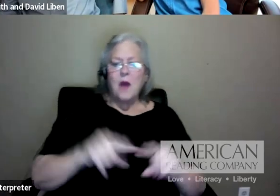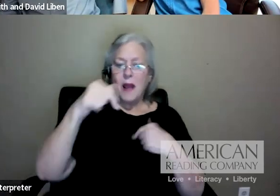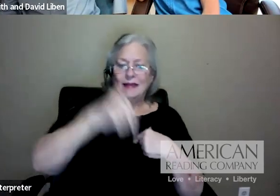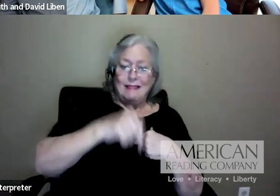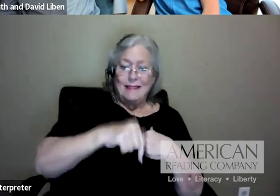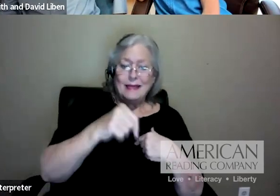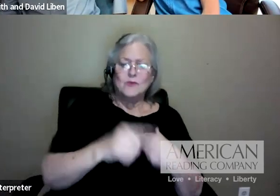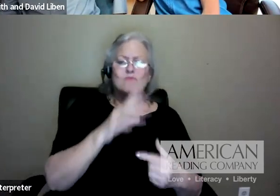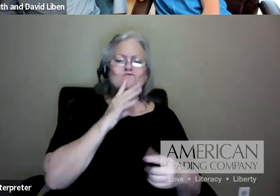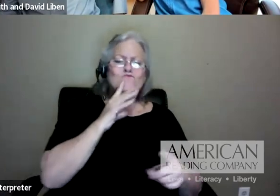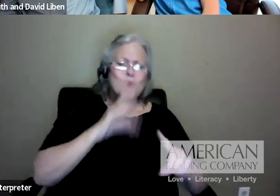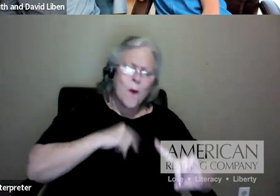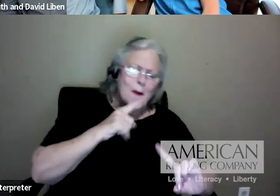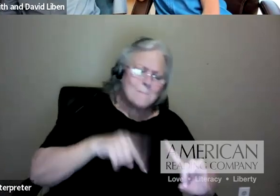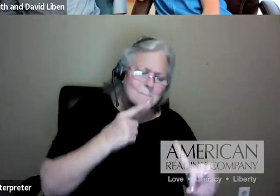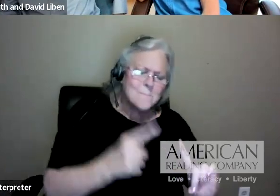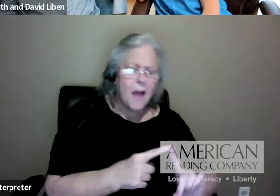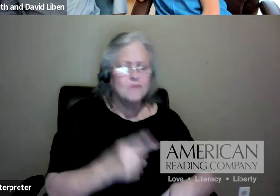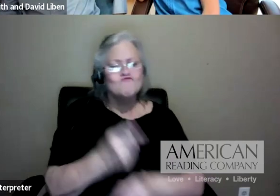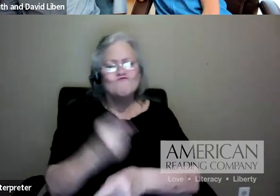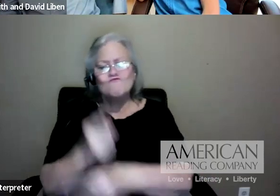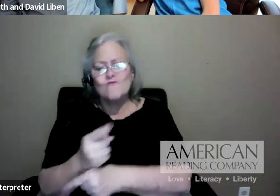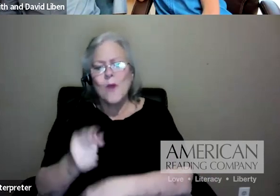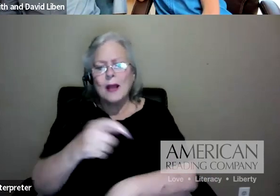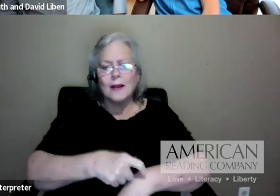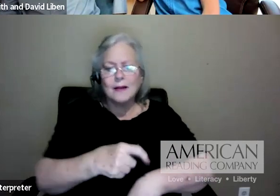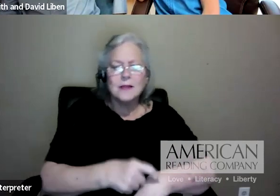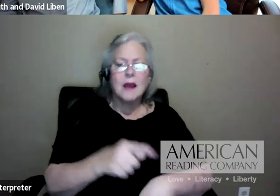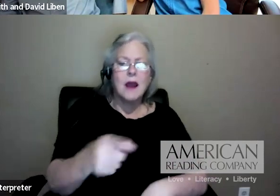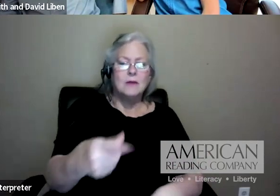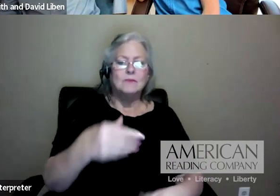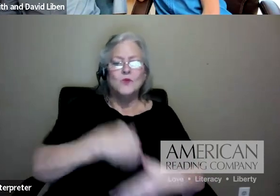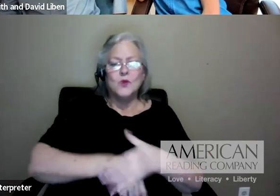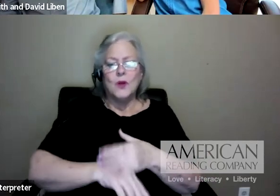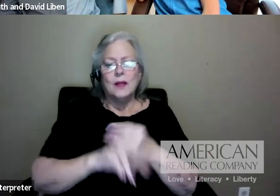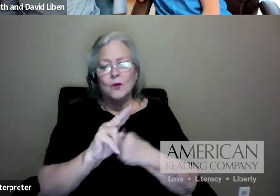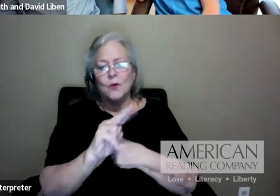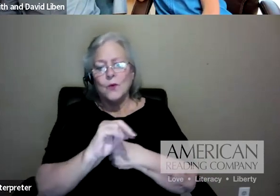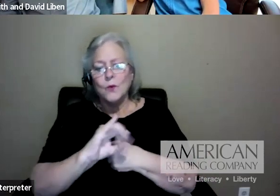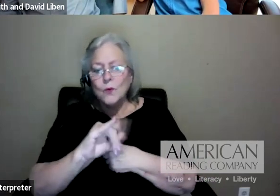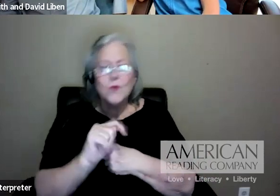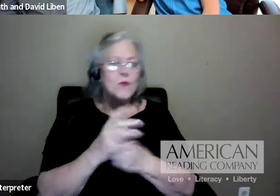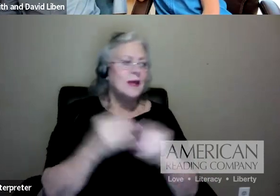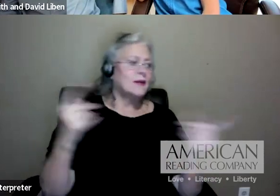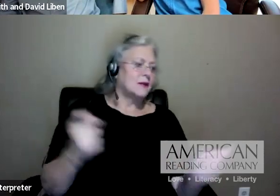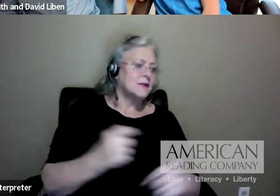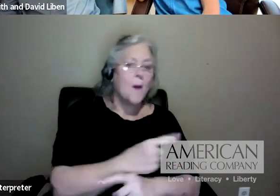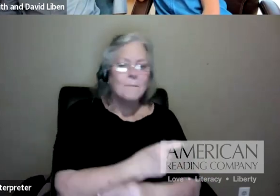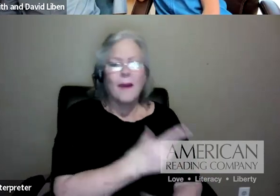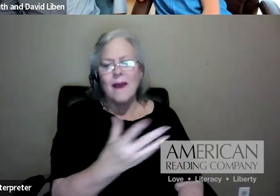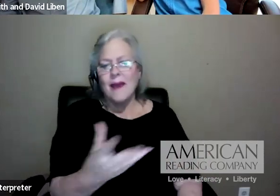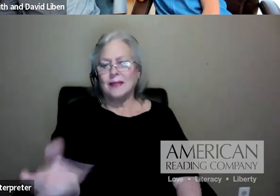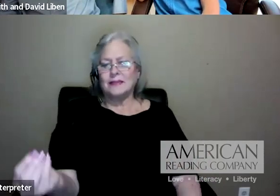too, sort of regular times when you are in a unit, you've got a complex text that's anchoring that unit, and then